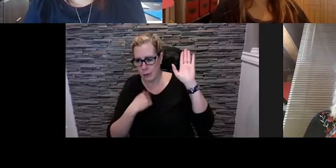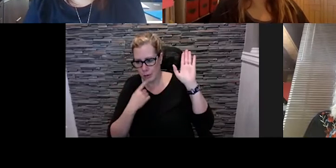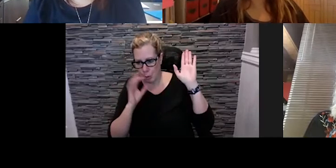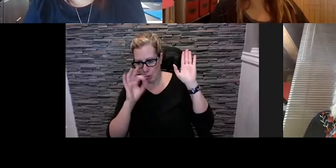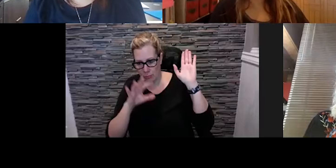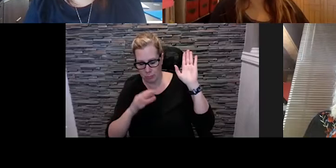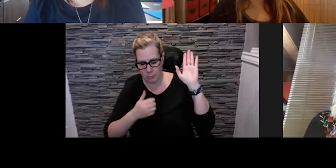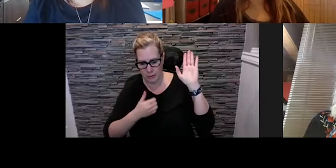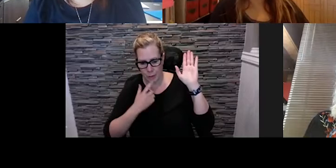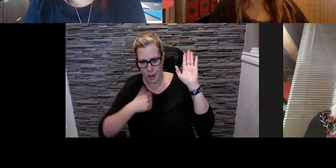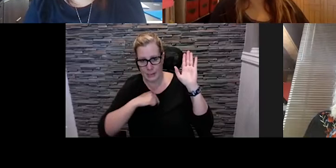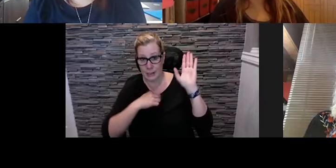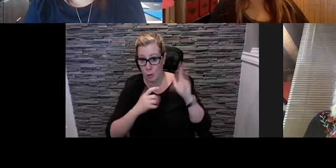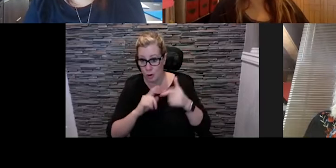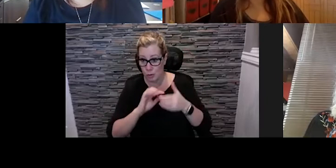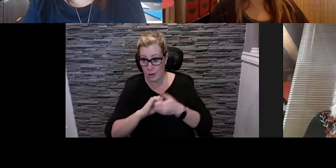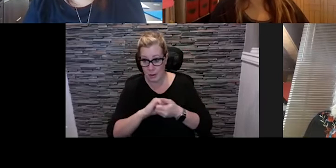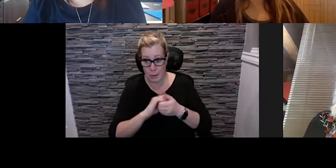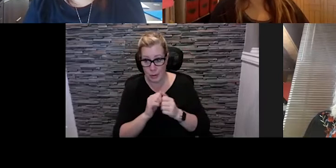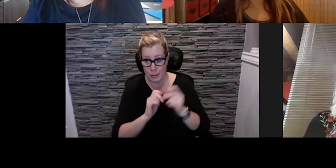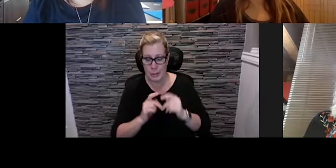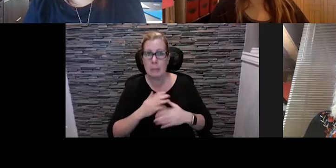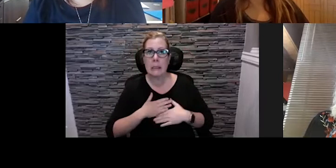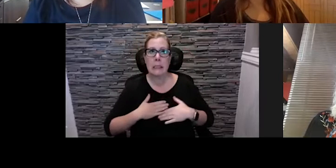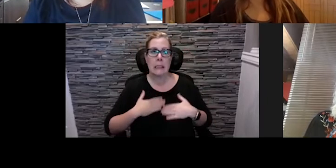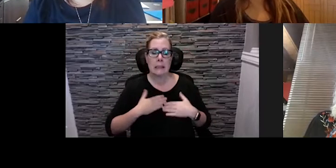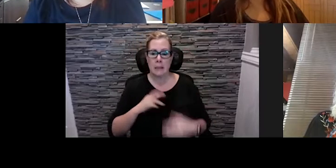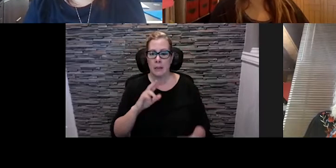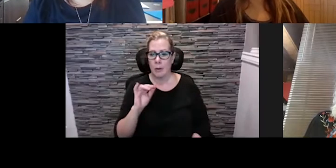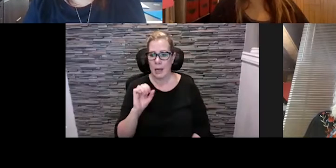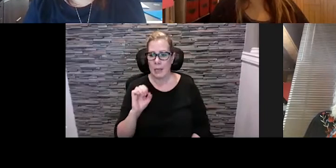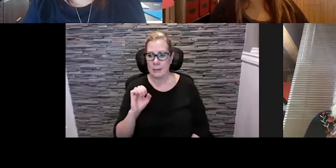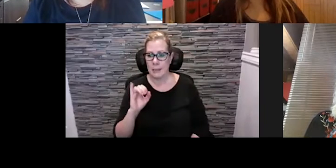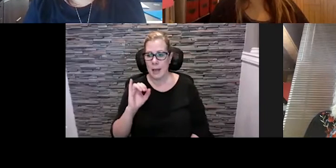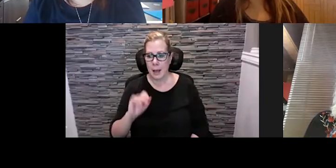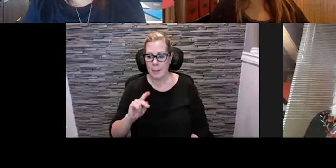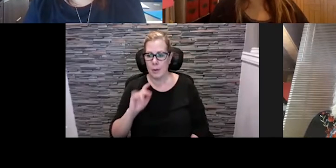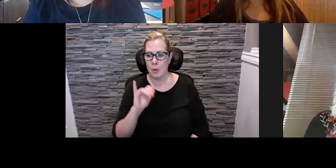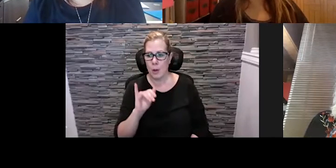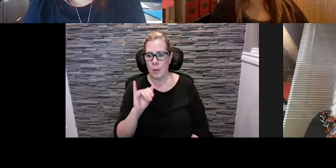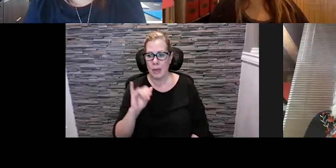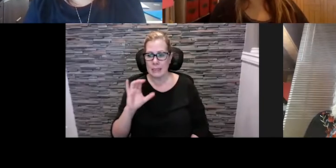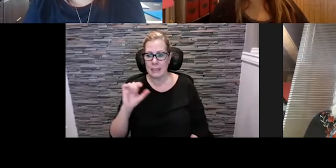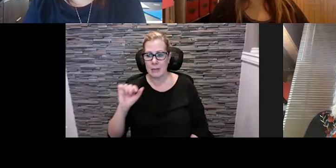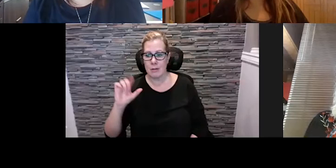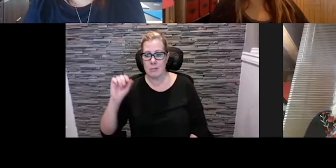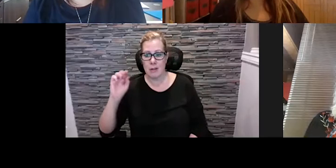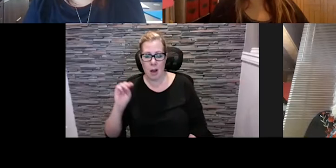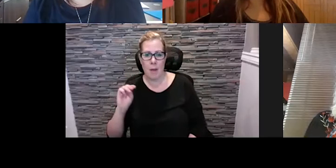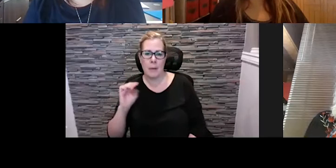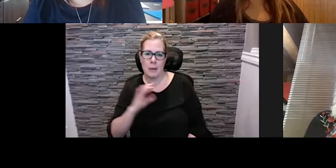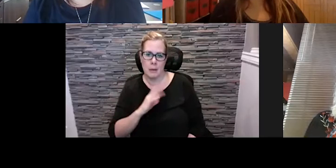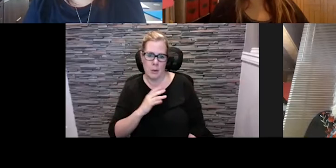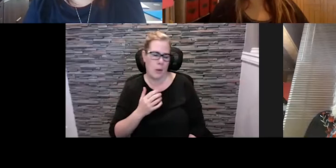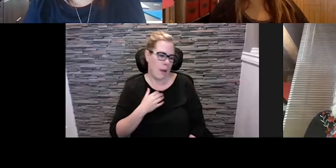collaborating with other people, please on rise up rise up y y c.com. We've got a bunch of information there, including like ages